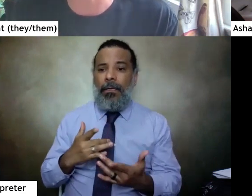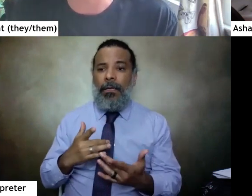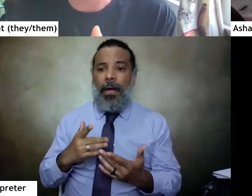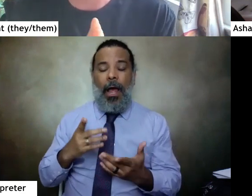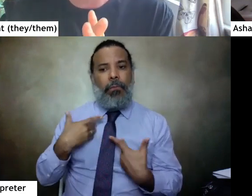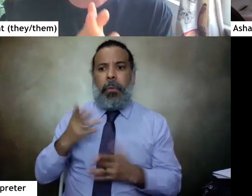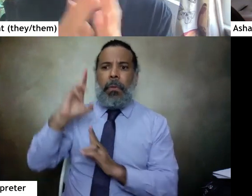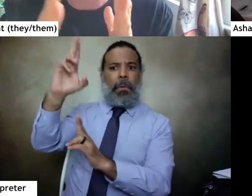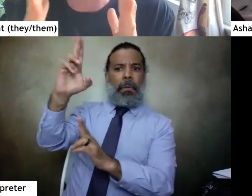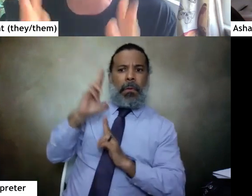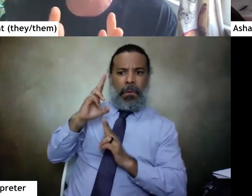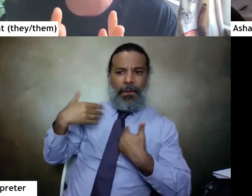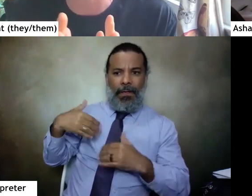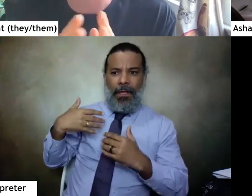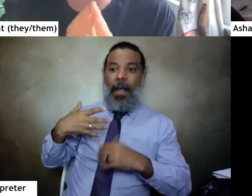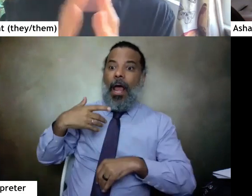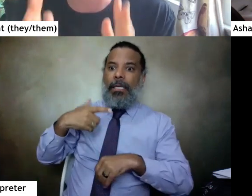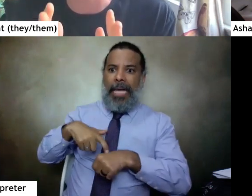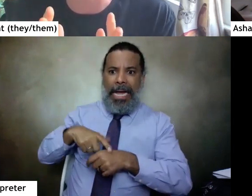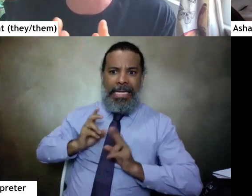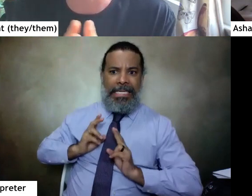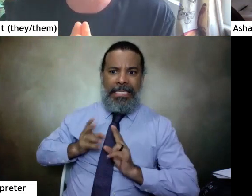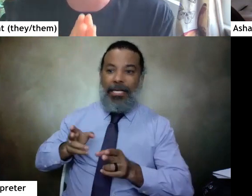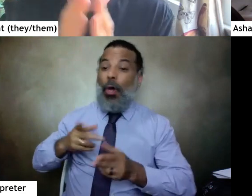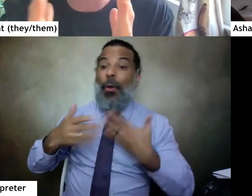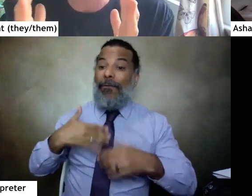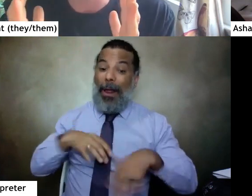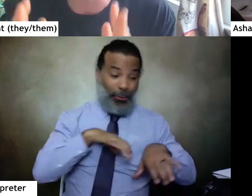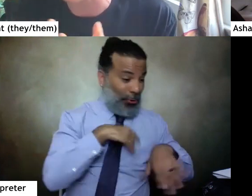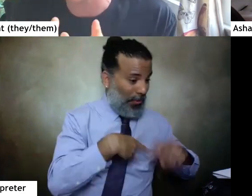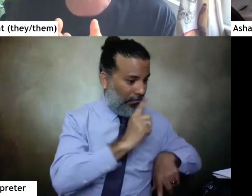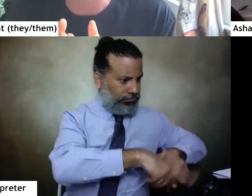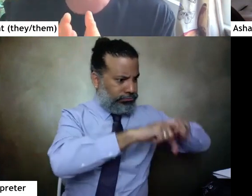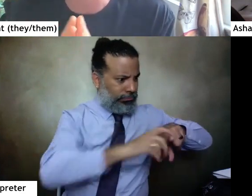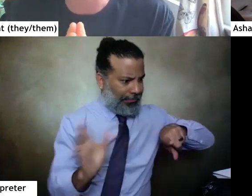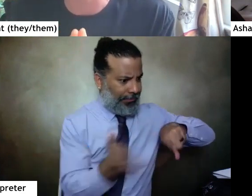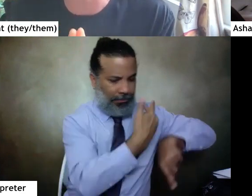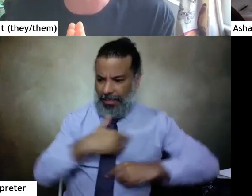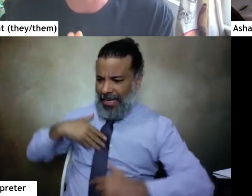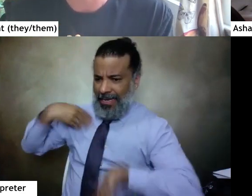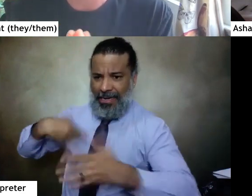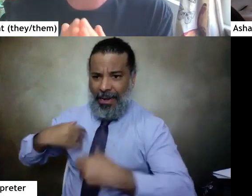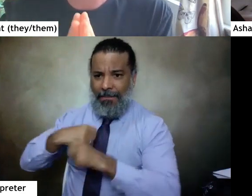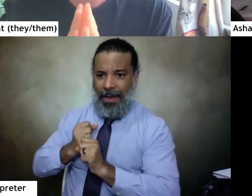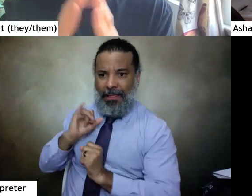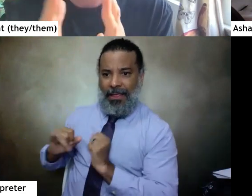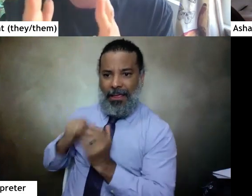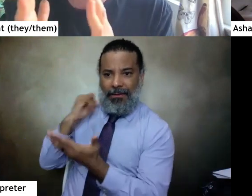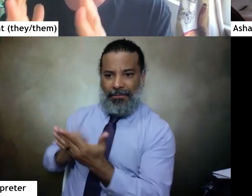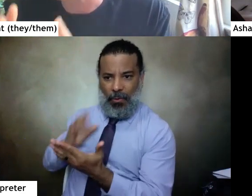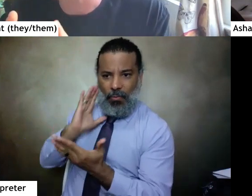honored to be asked, and there's a lot of time pressure so I drop whatever I'm doing to try and make it happen as soon as possible. But